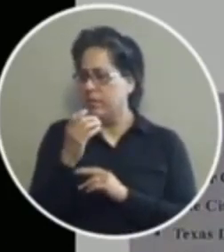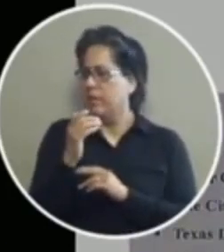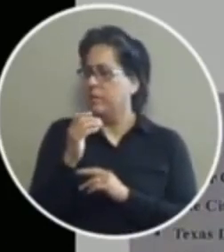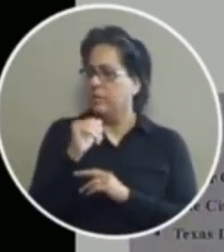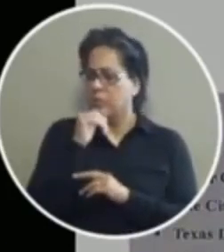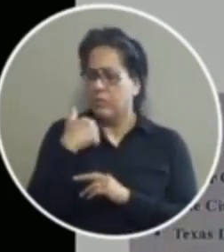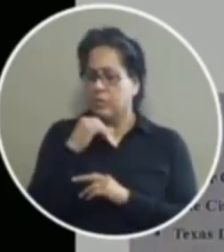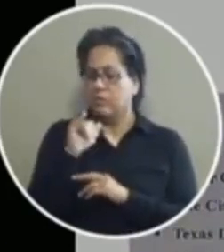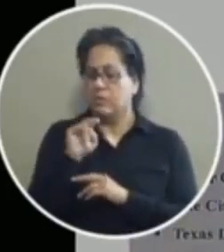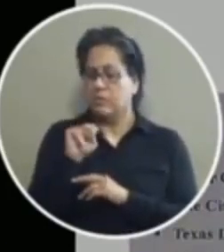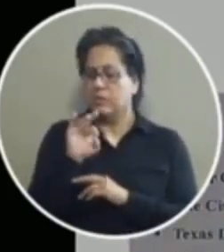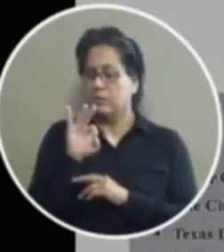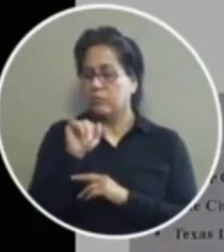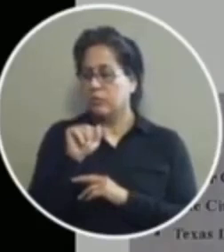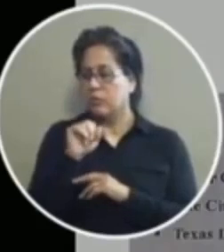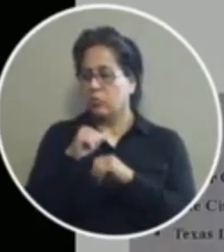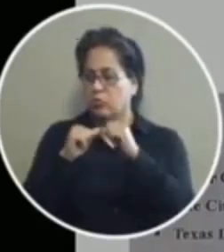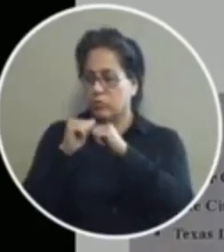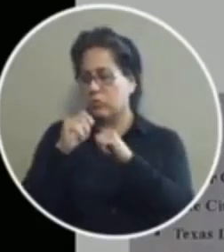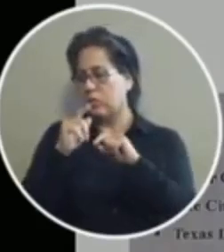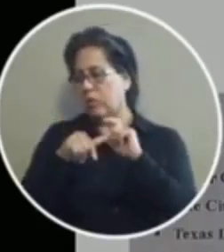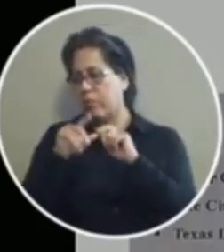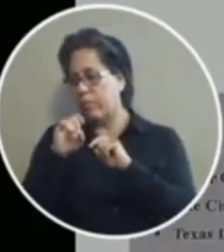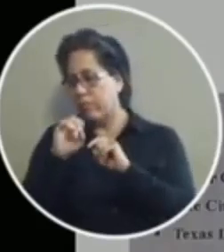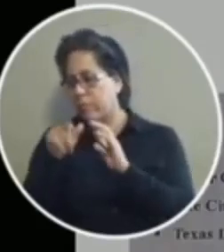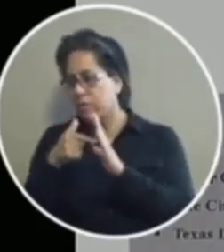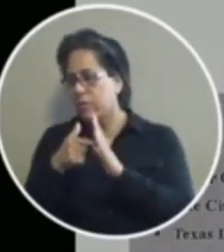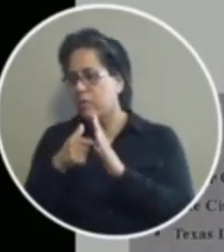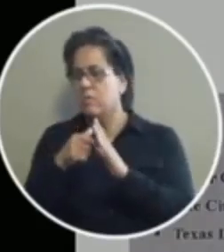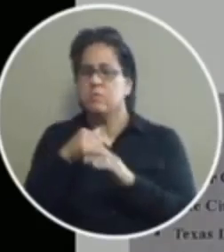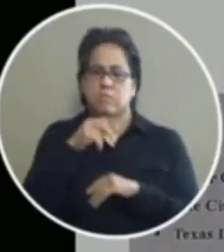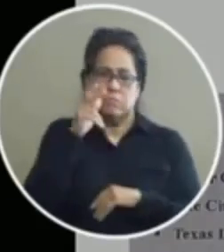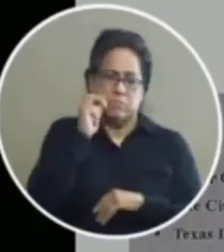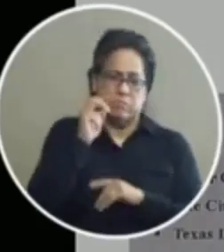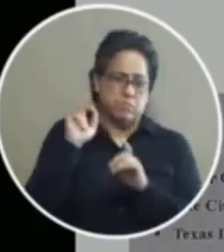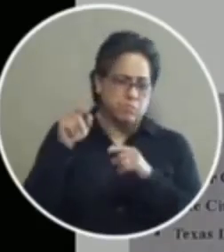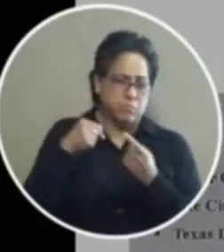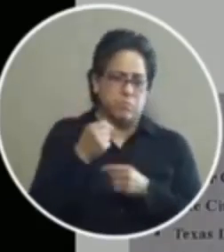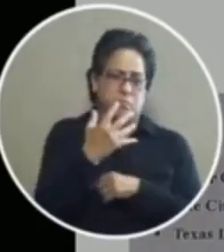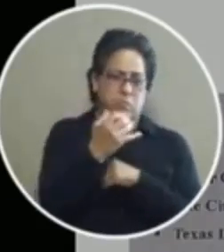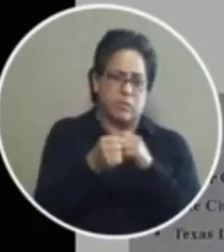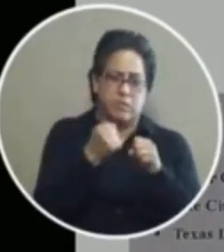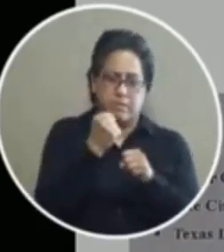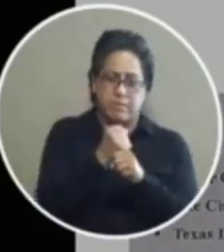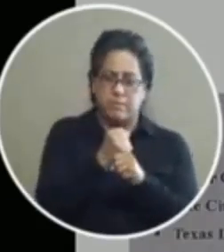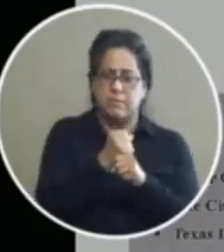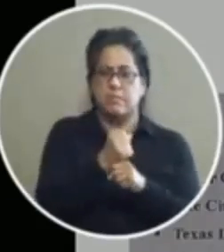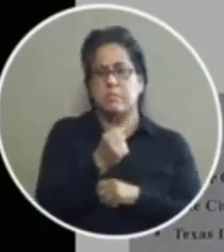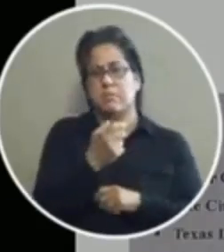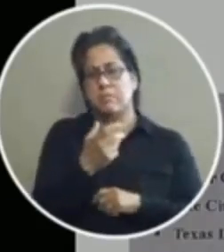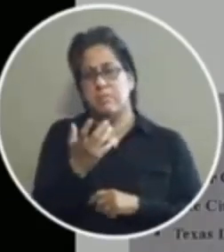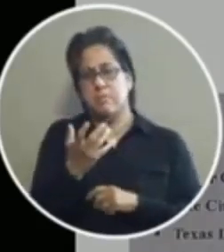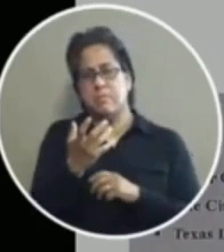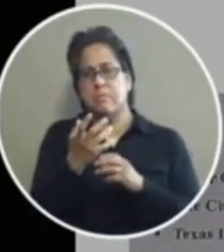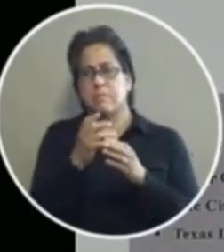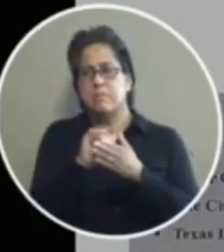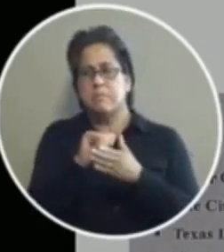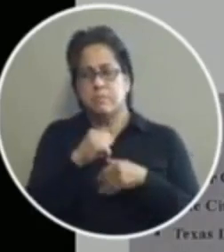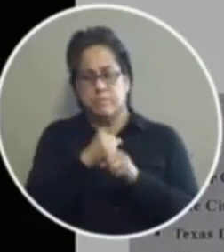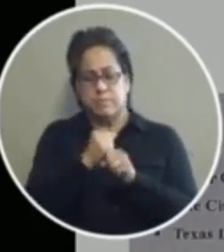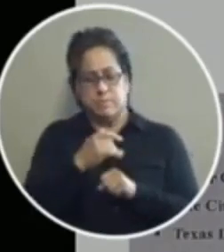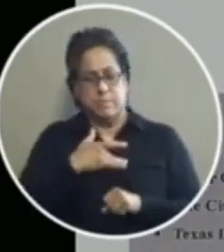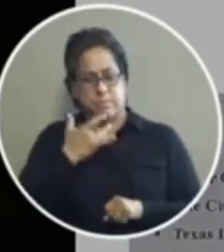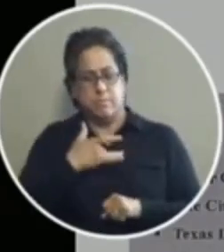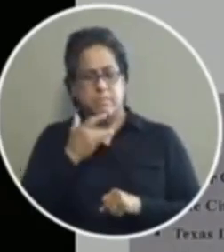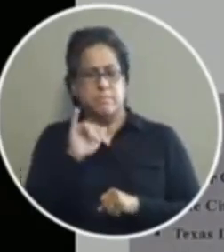infrastructure that we can't do this um i've heard it for five years um that makes me feel